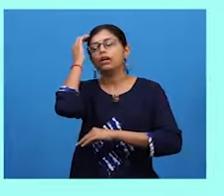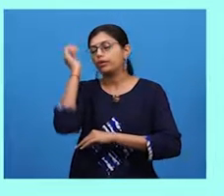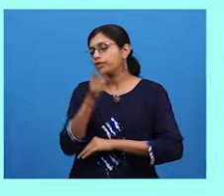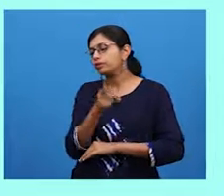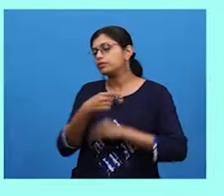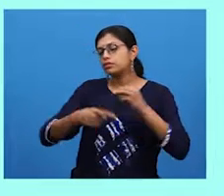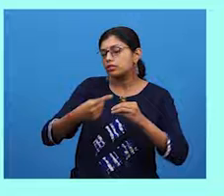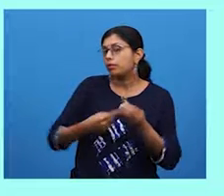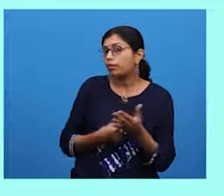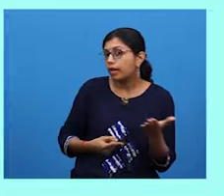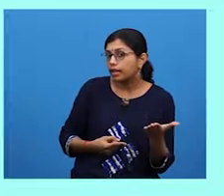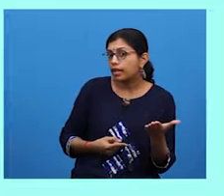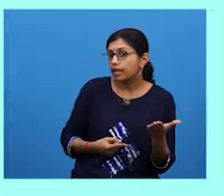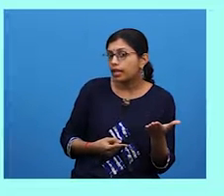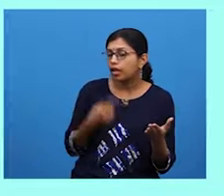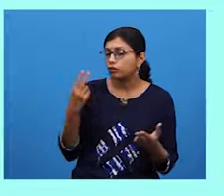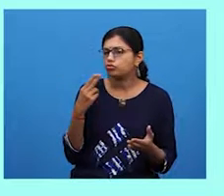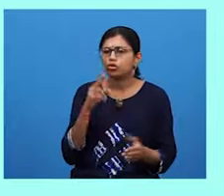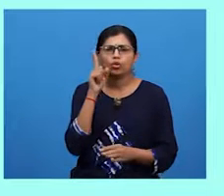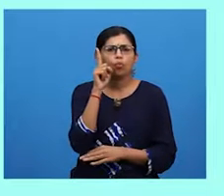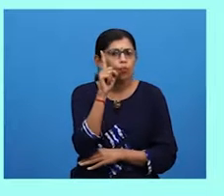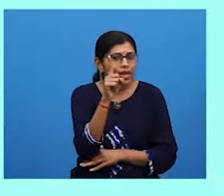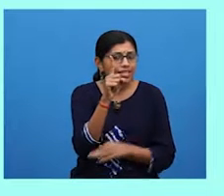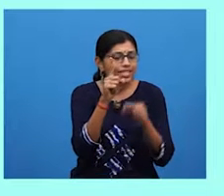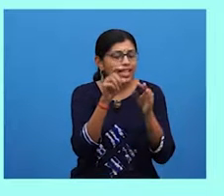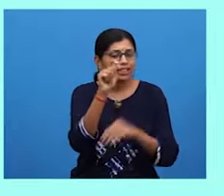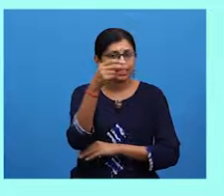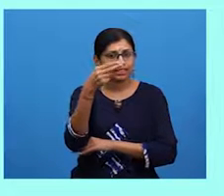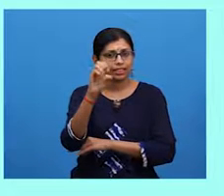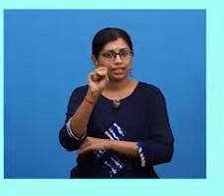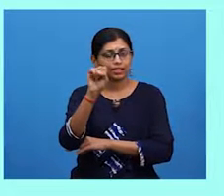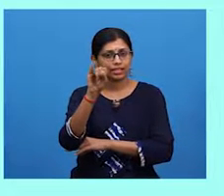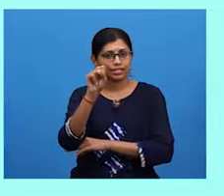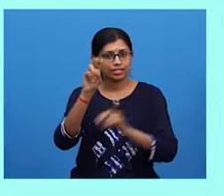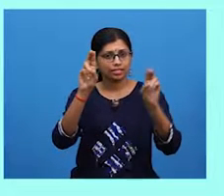is only one thesis statement in your response essay.